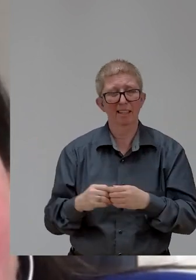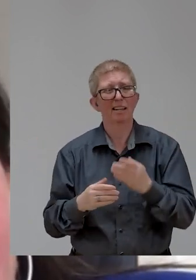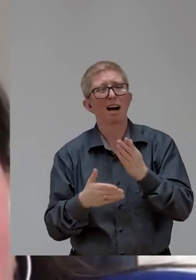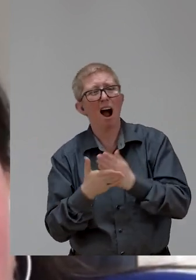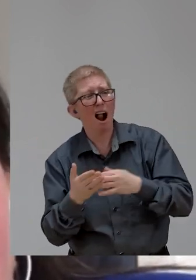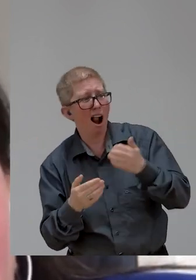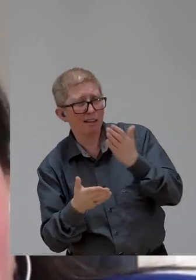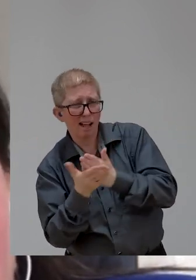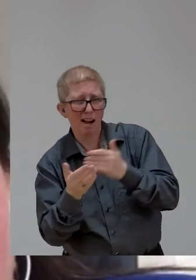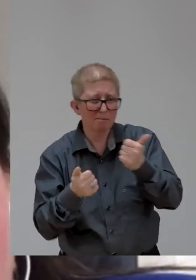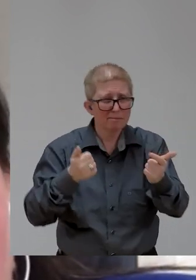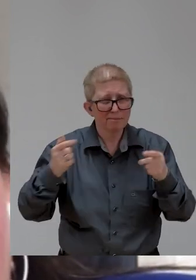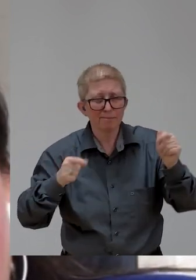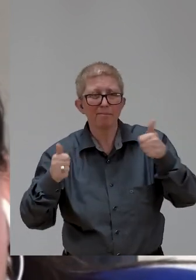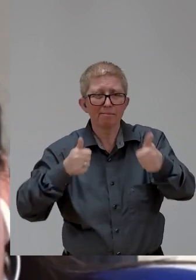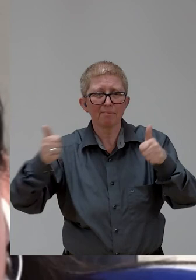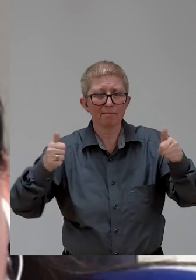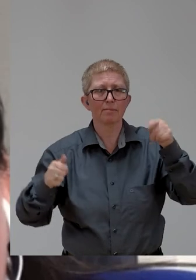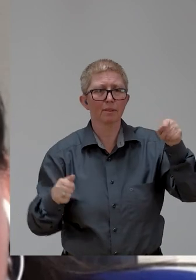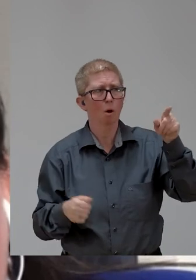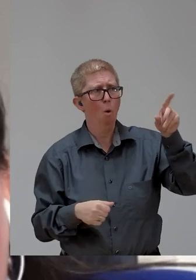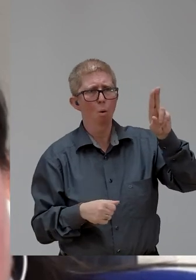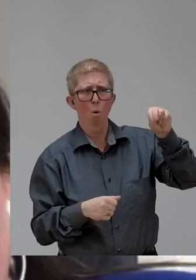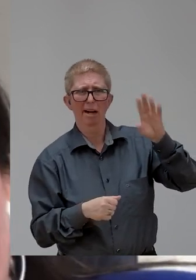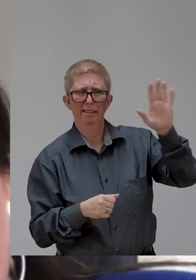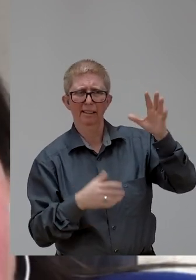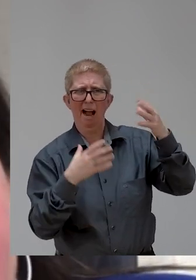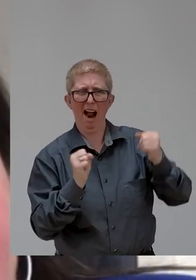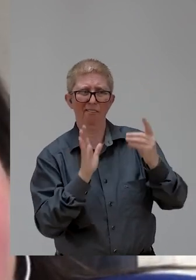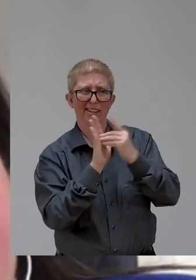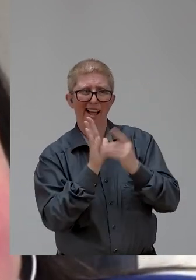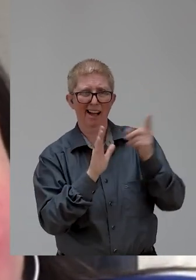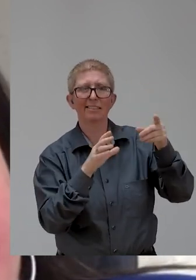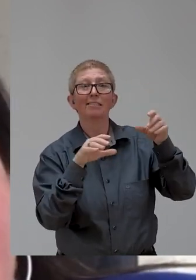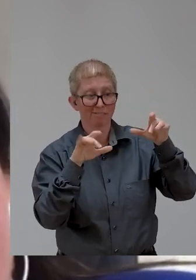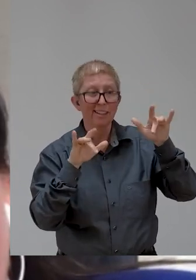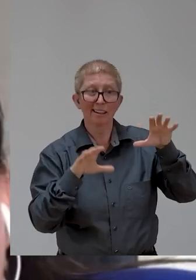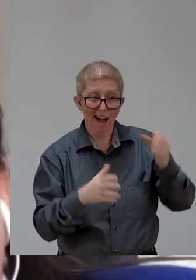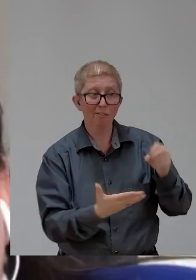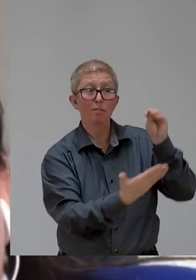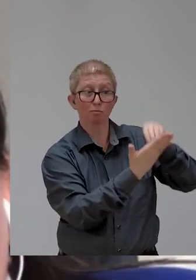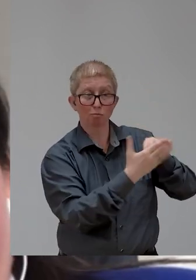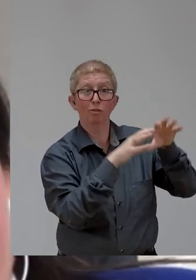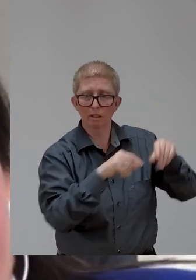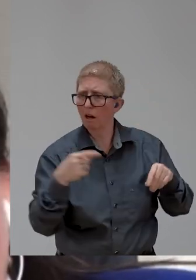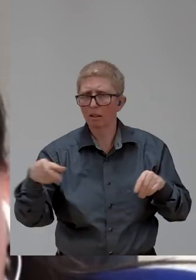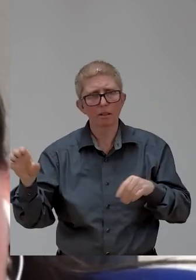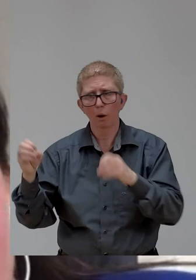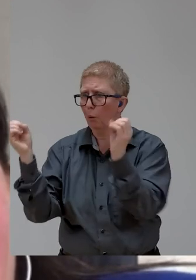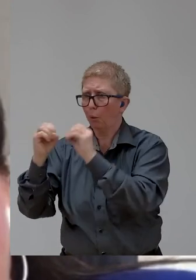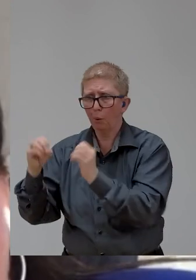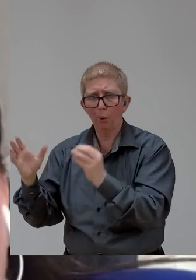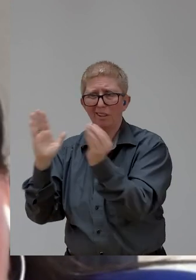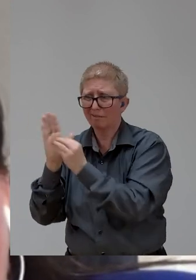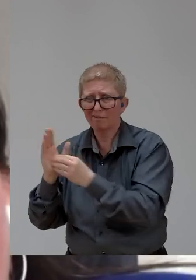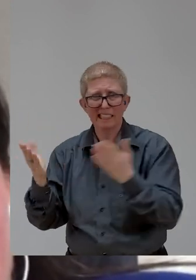have given detailed data. Others, um, it's not as detailed and then many have not provided data yet. And so, um, we look forward to the